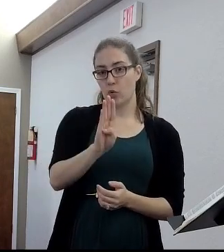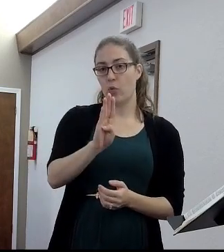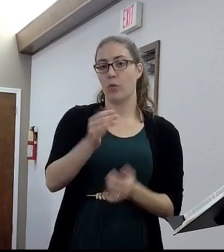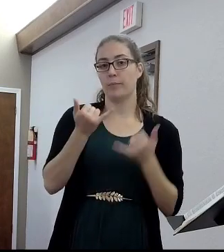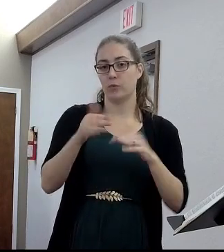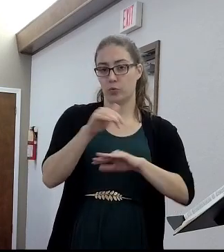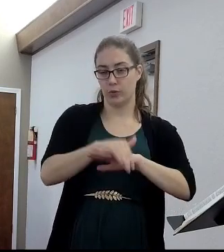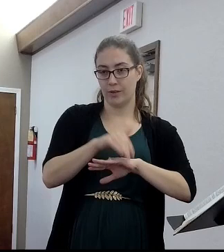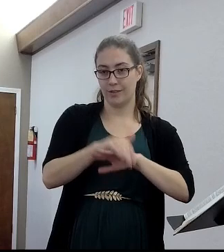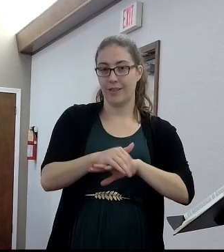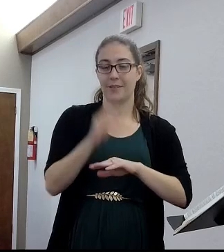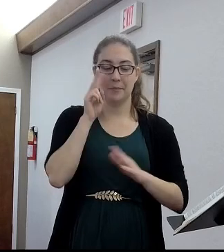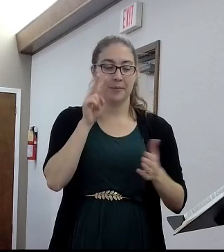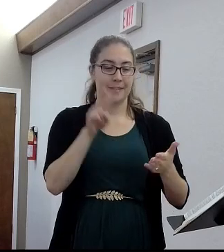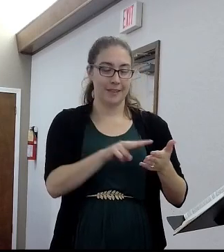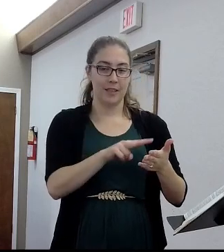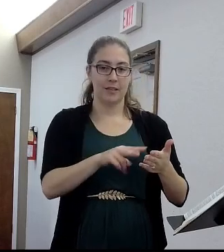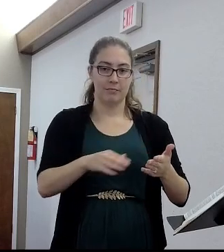keeping your integrity,